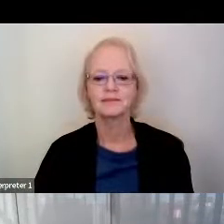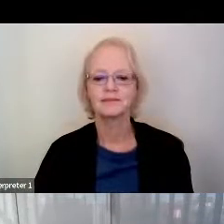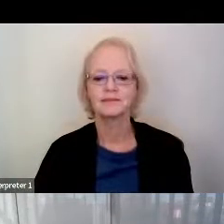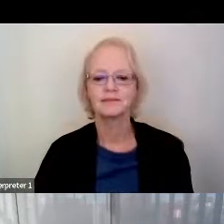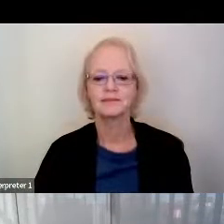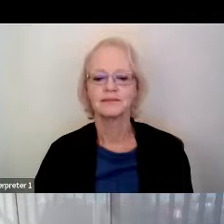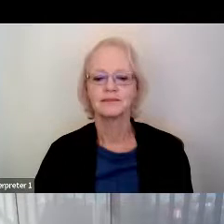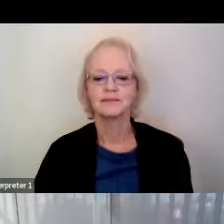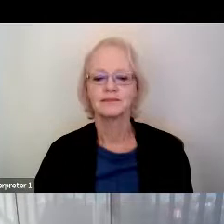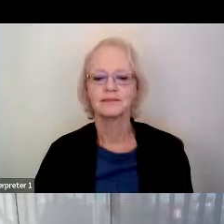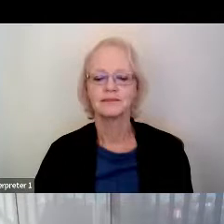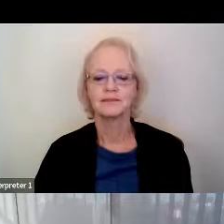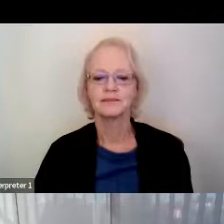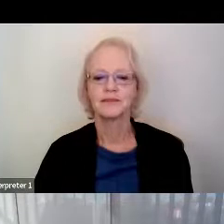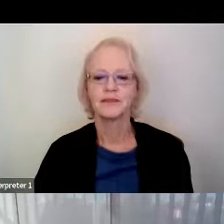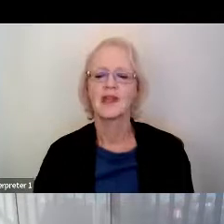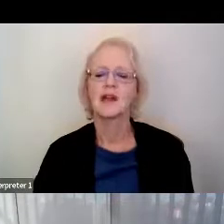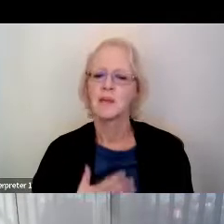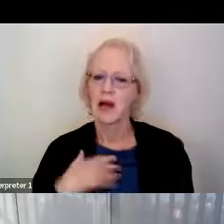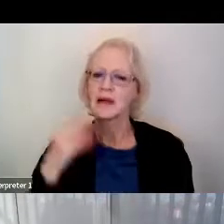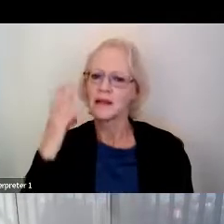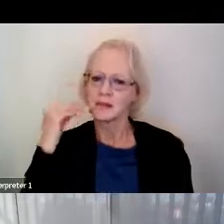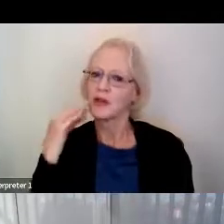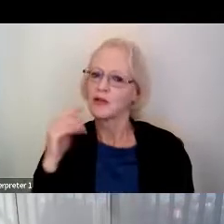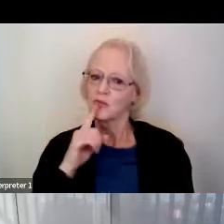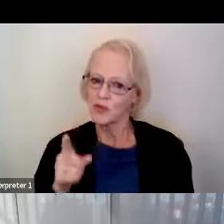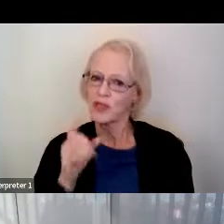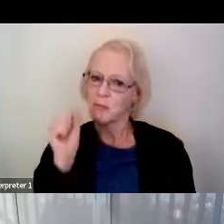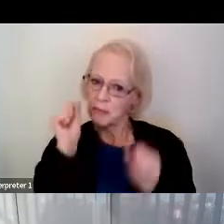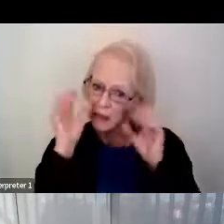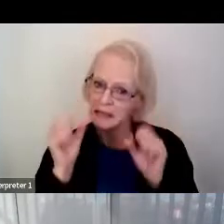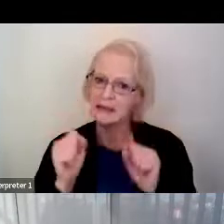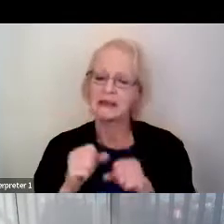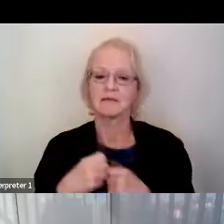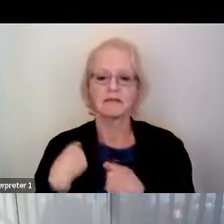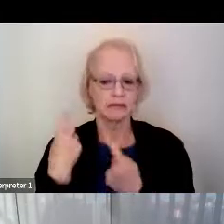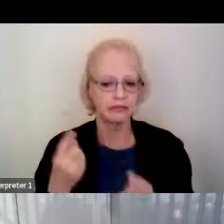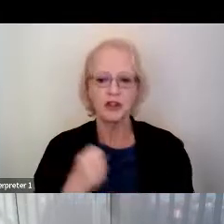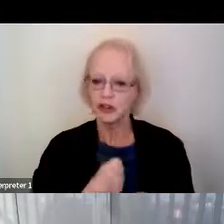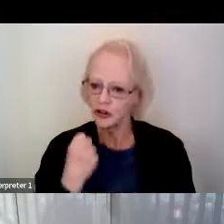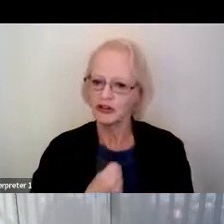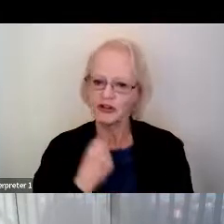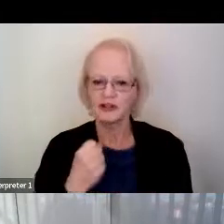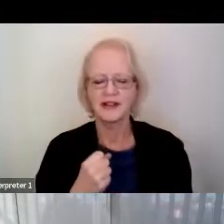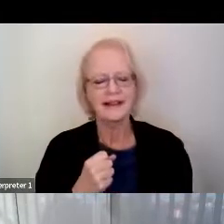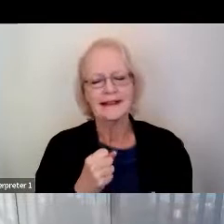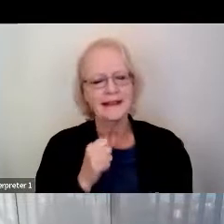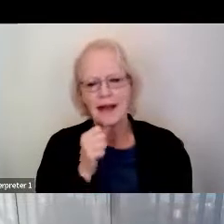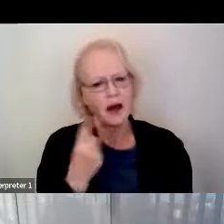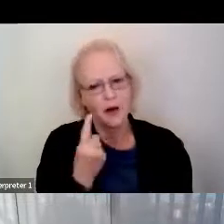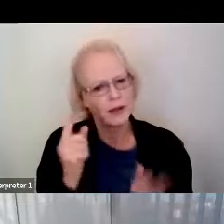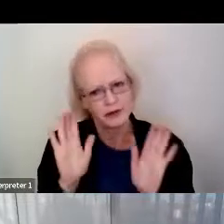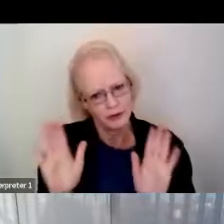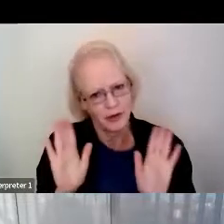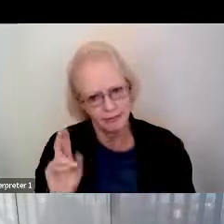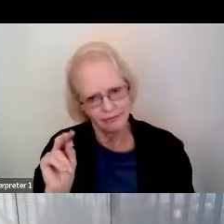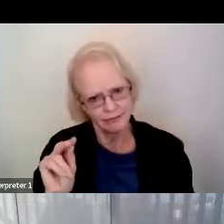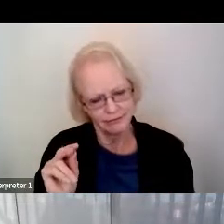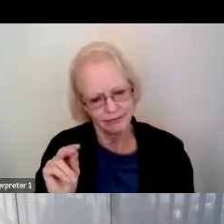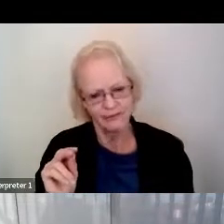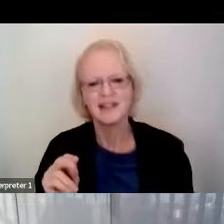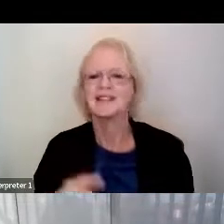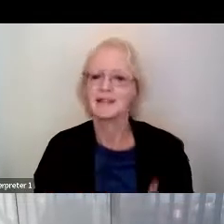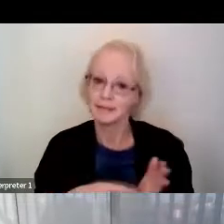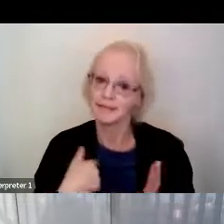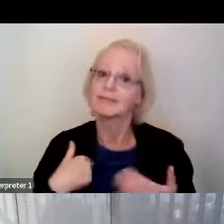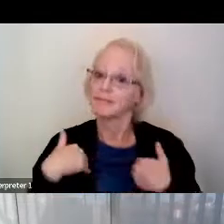My experience has been pretty amazing during all these years. Although it has not been that great all the time. I do get tired